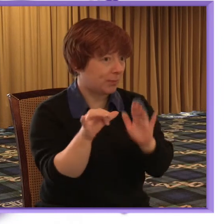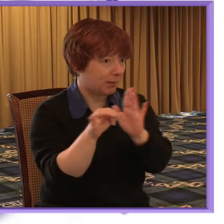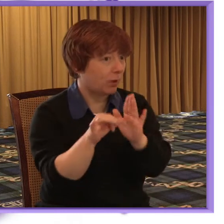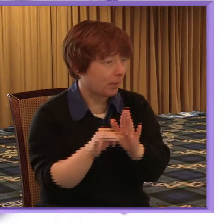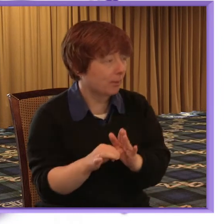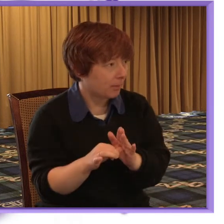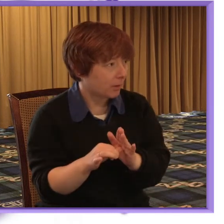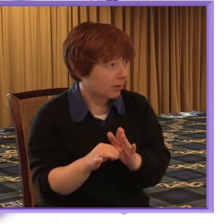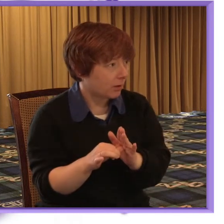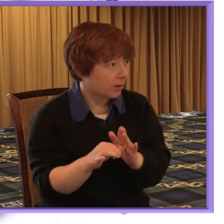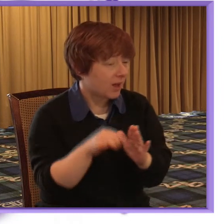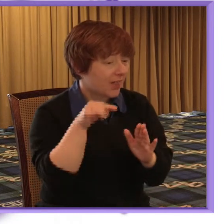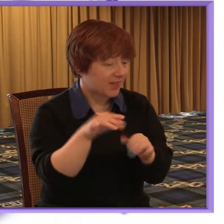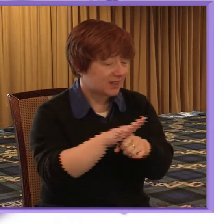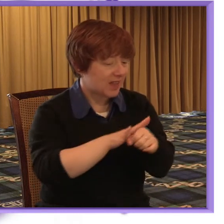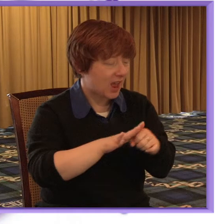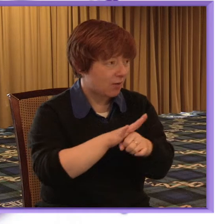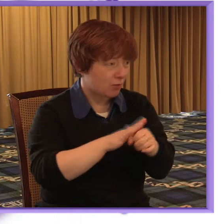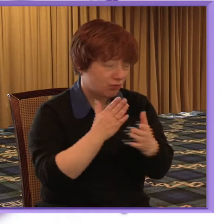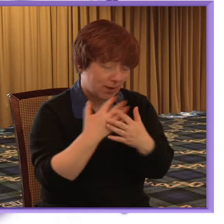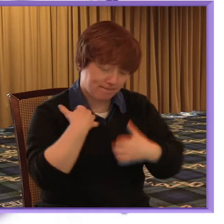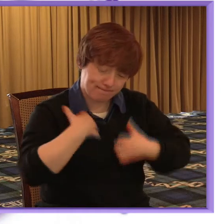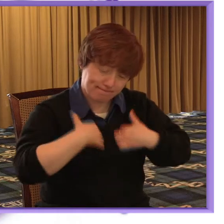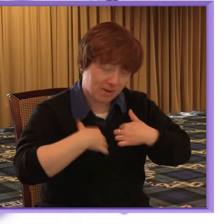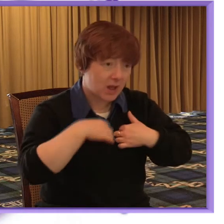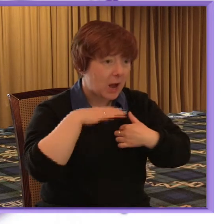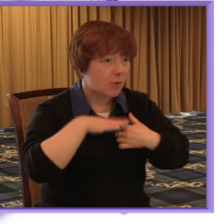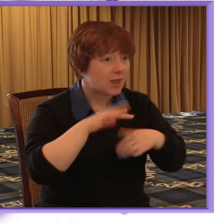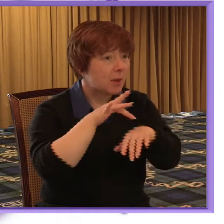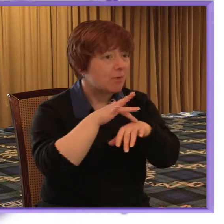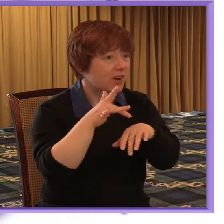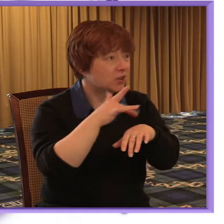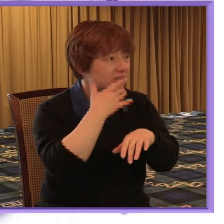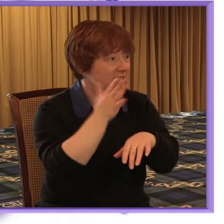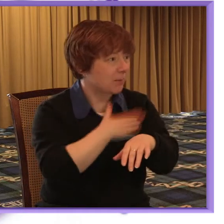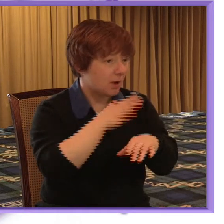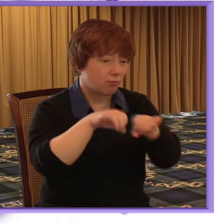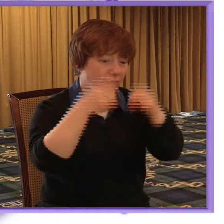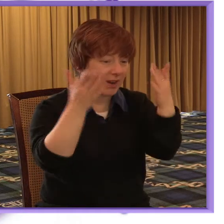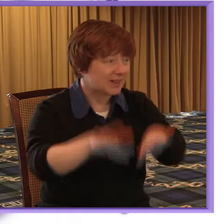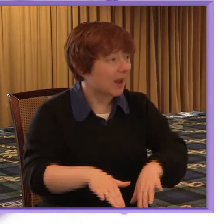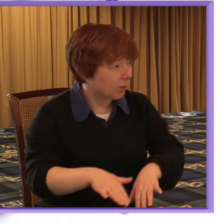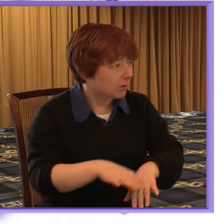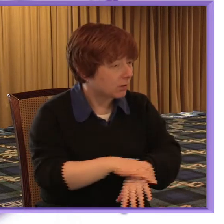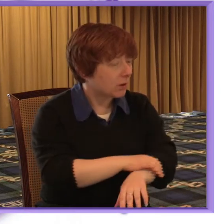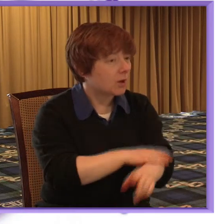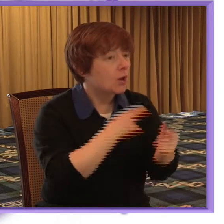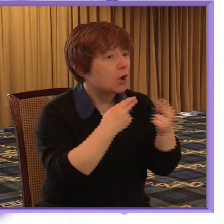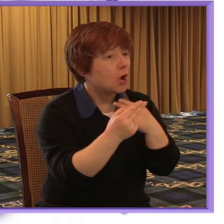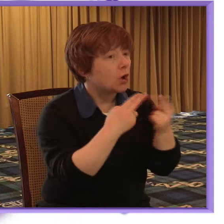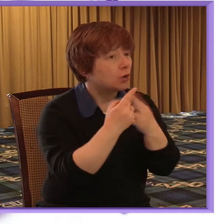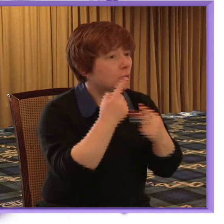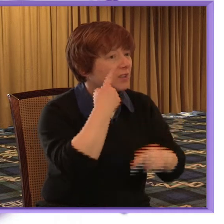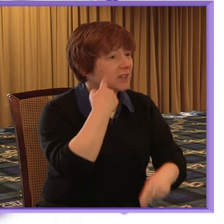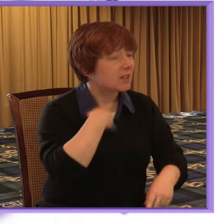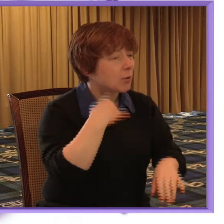it's a subject I'm very passionate about is breaking down that professional stigma on the news yesterday there was a lot of discussion about the child sexual